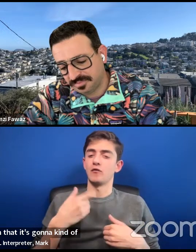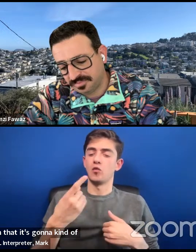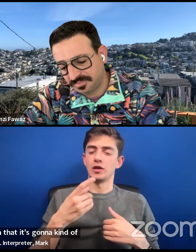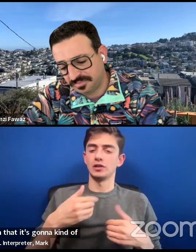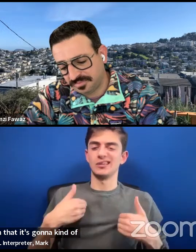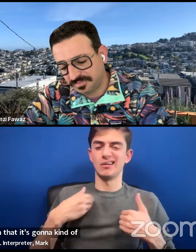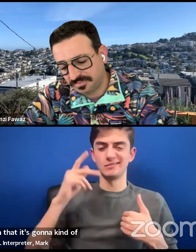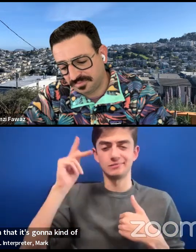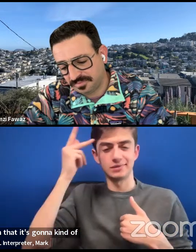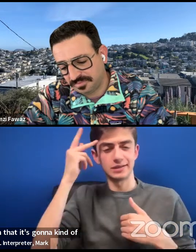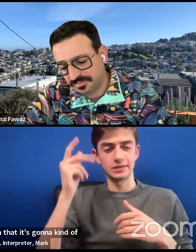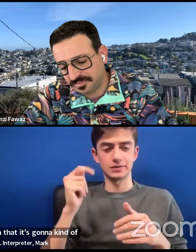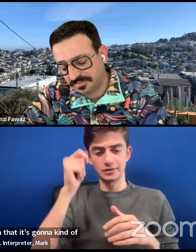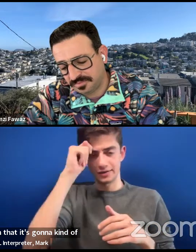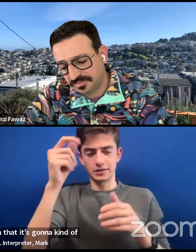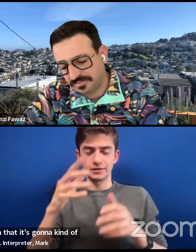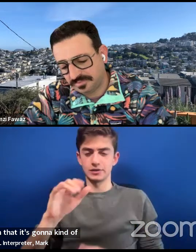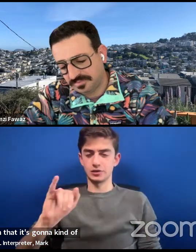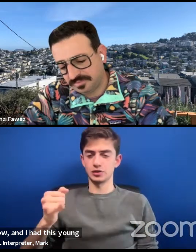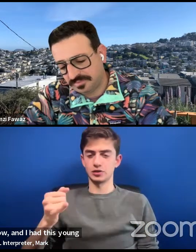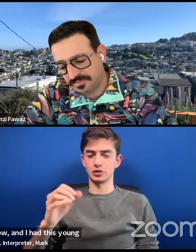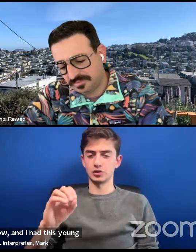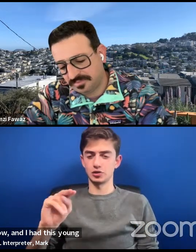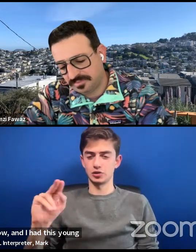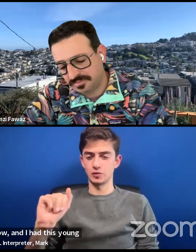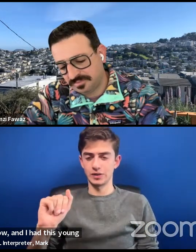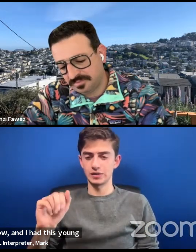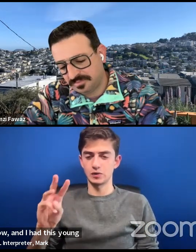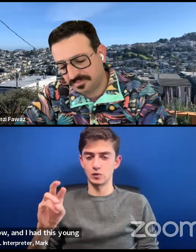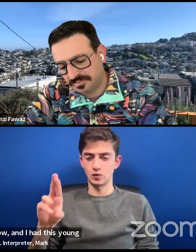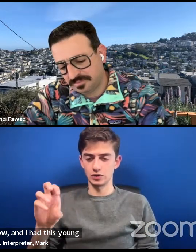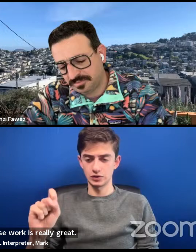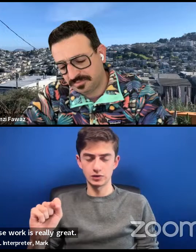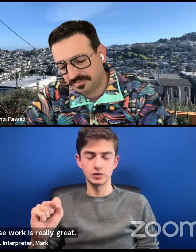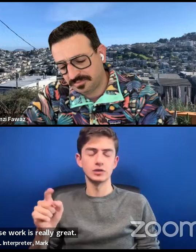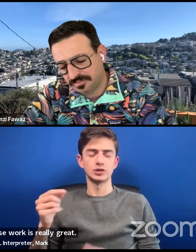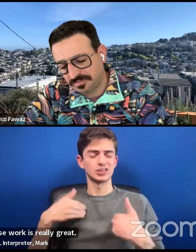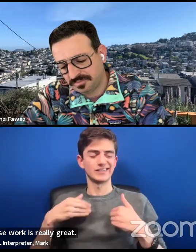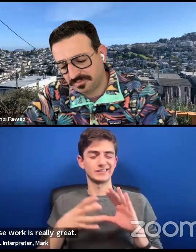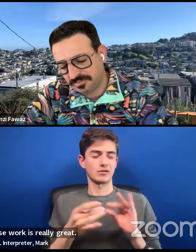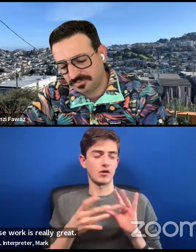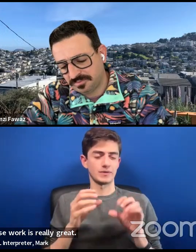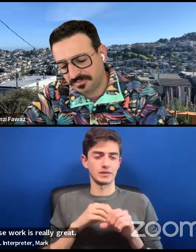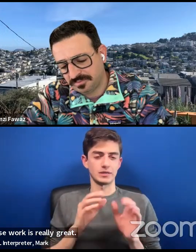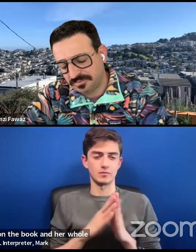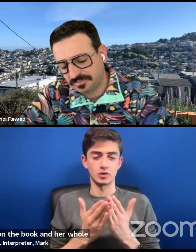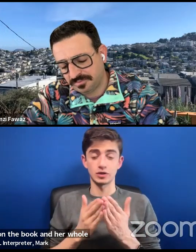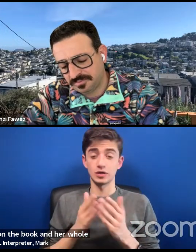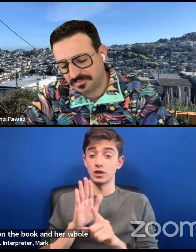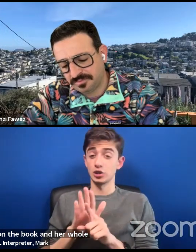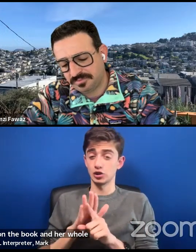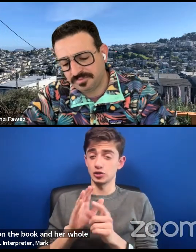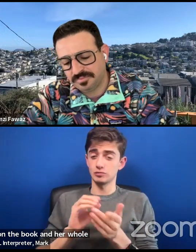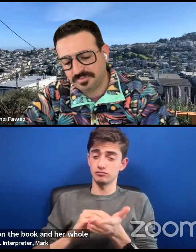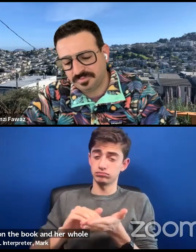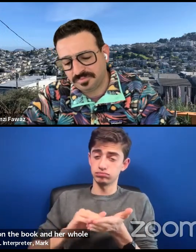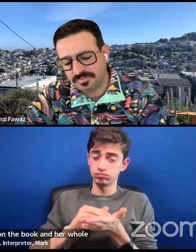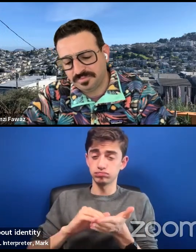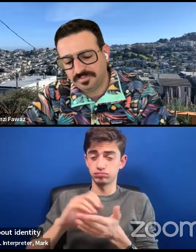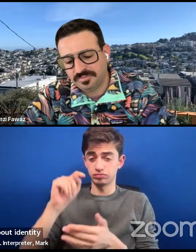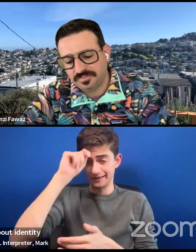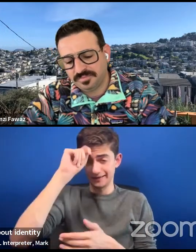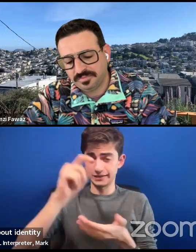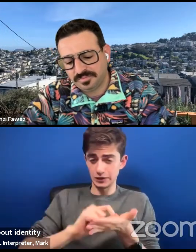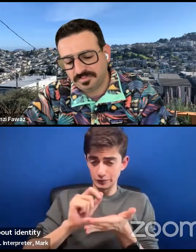really great, Joanna Woost, she commented on the book, and her whole dissertation was about identity narratives and LGBT politics and